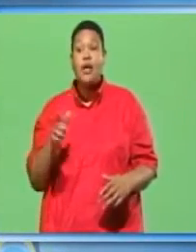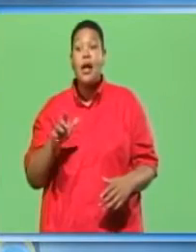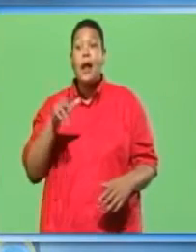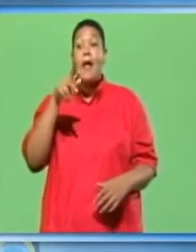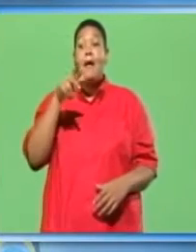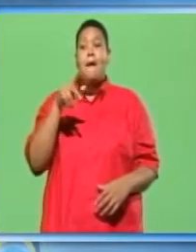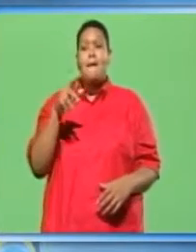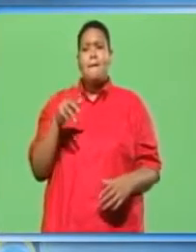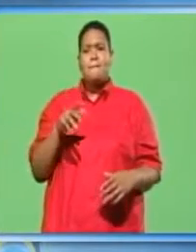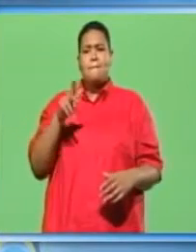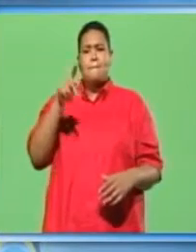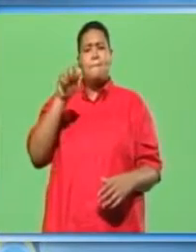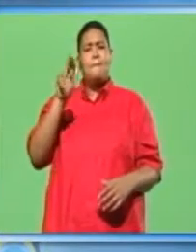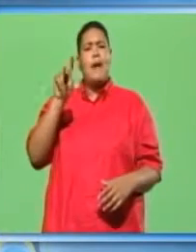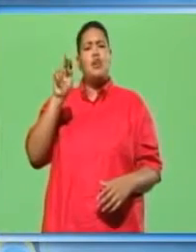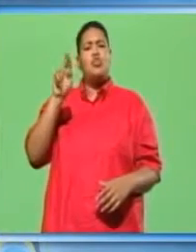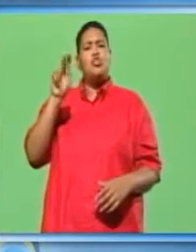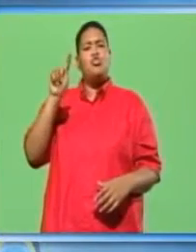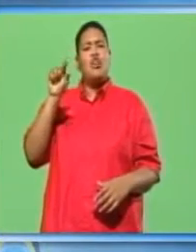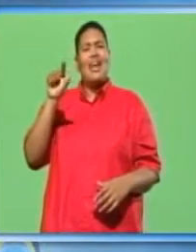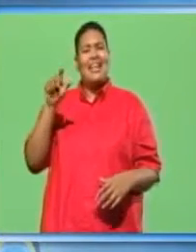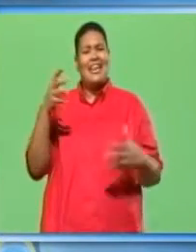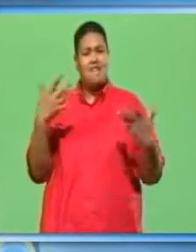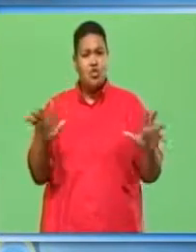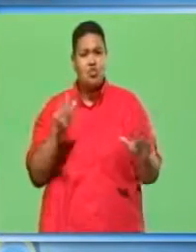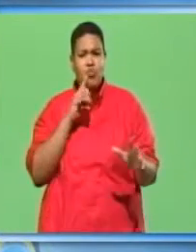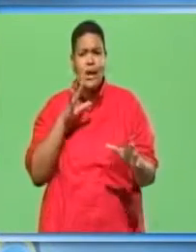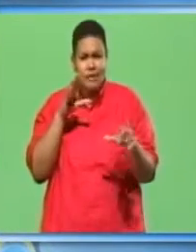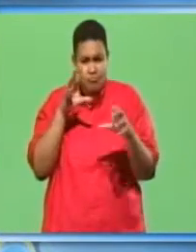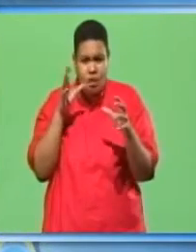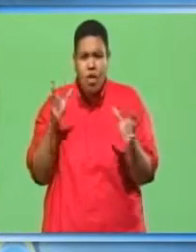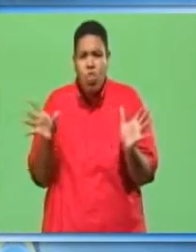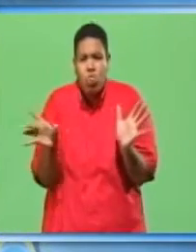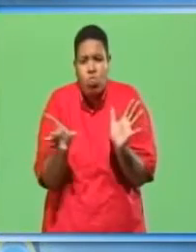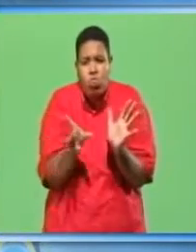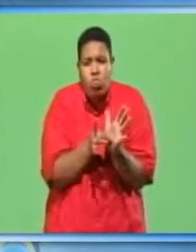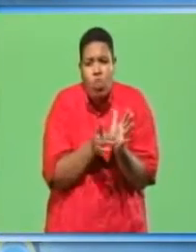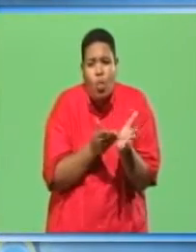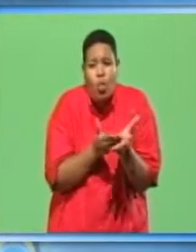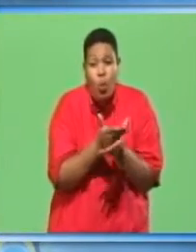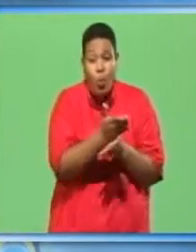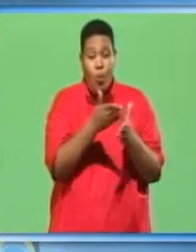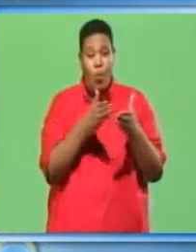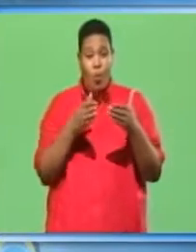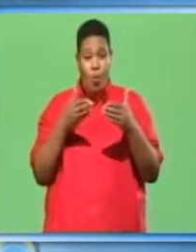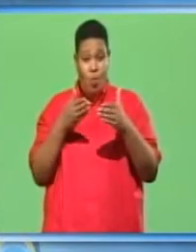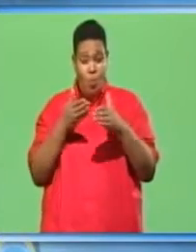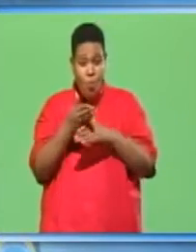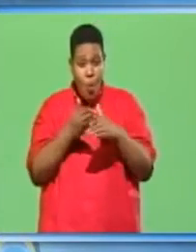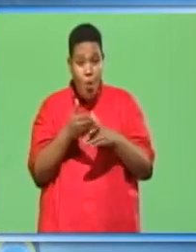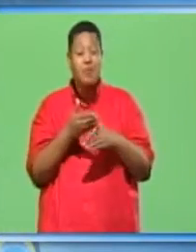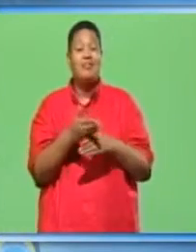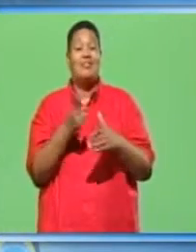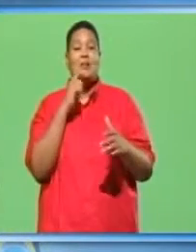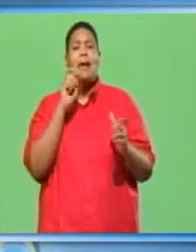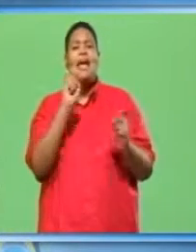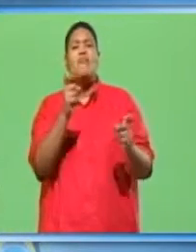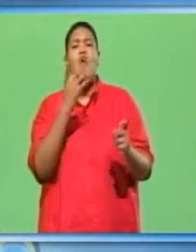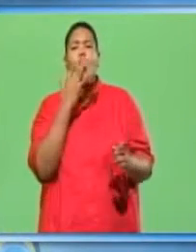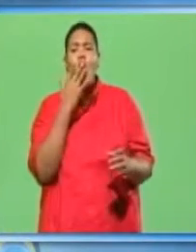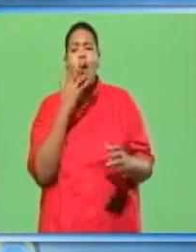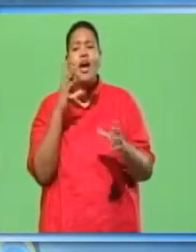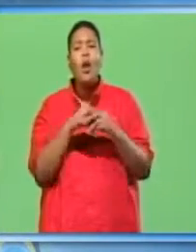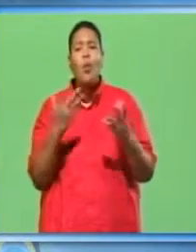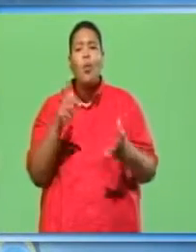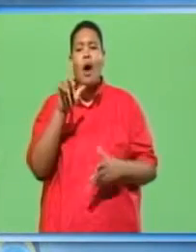into the wood rather than just coat it. These may be applied, plain, or mixed with color. Examples include linseed oil,